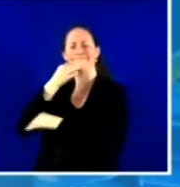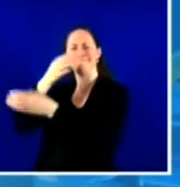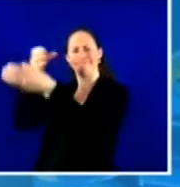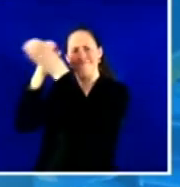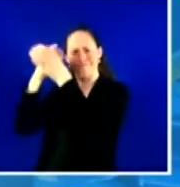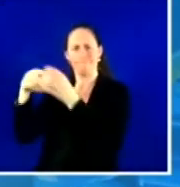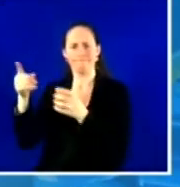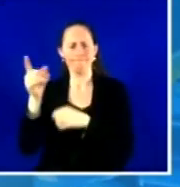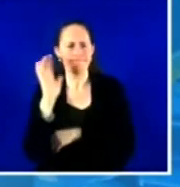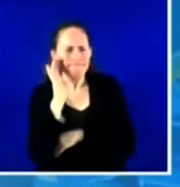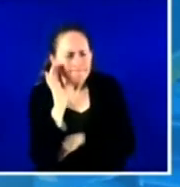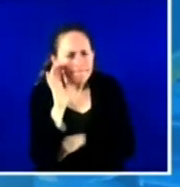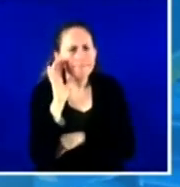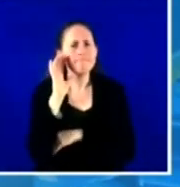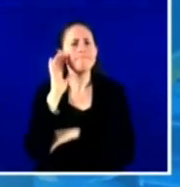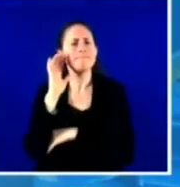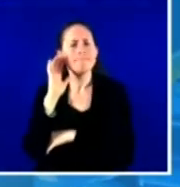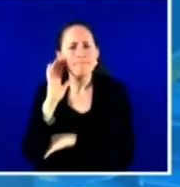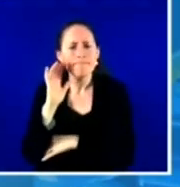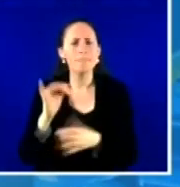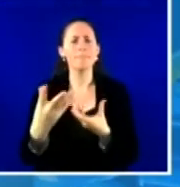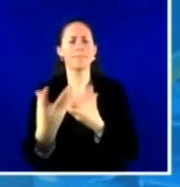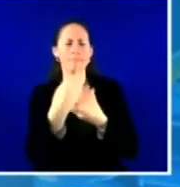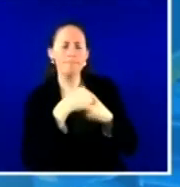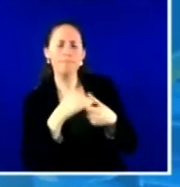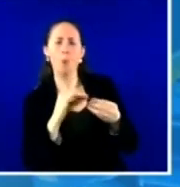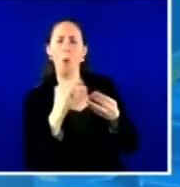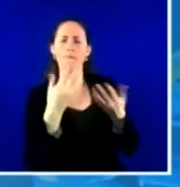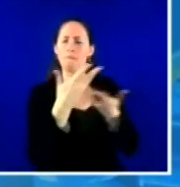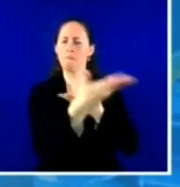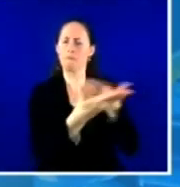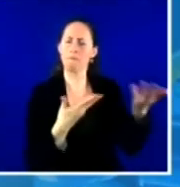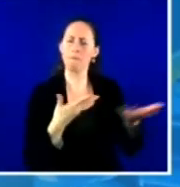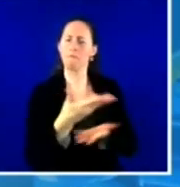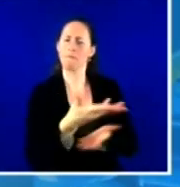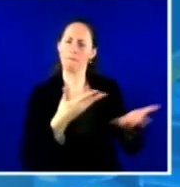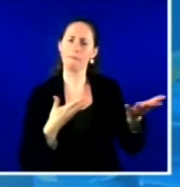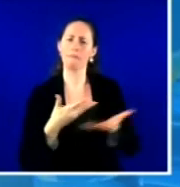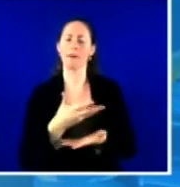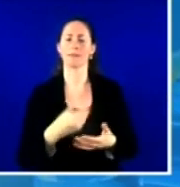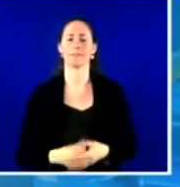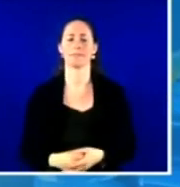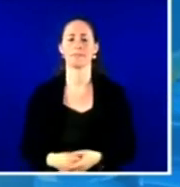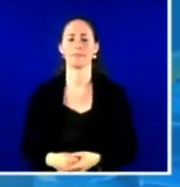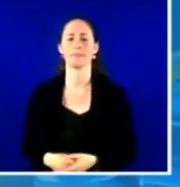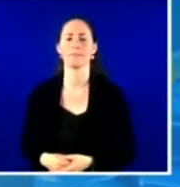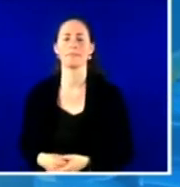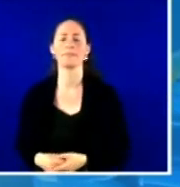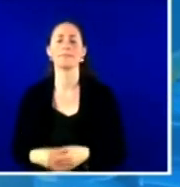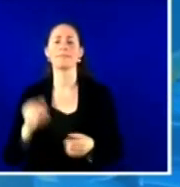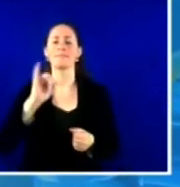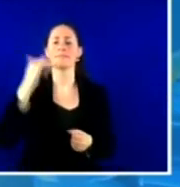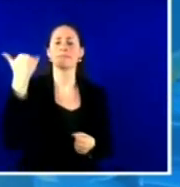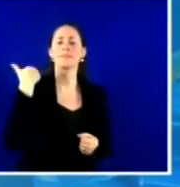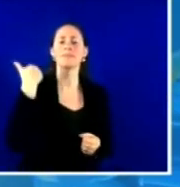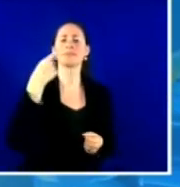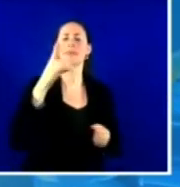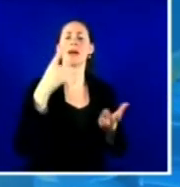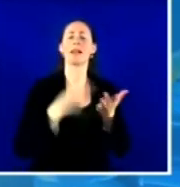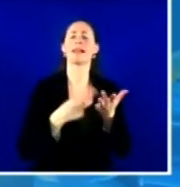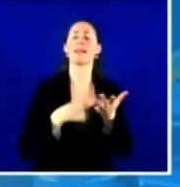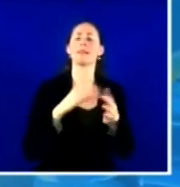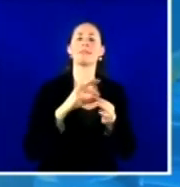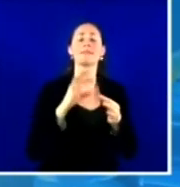to engage, to discuss. Um, and, and, and you mentioned before Dr. Nunez-Smith about acknowledging, um, you know, the fears,